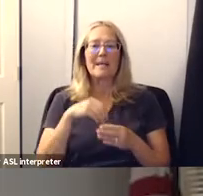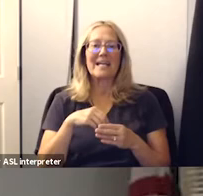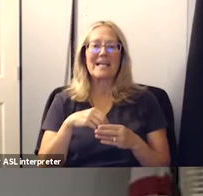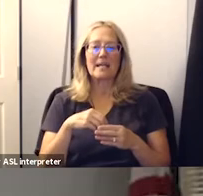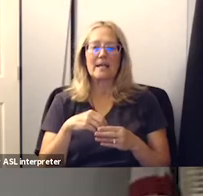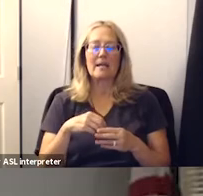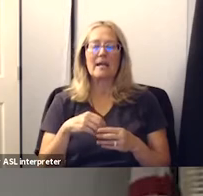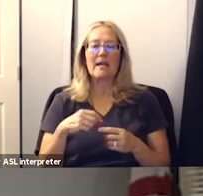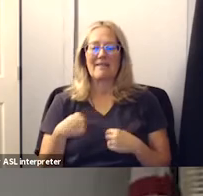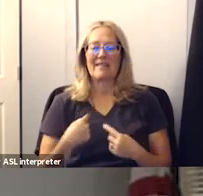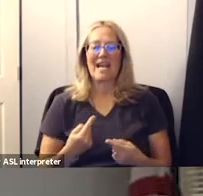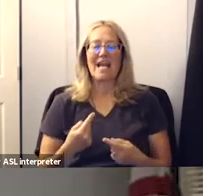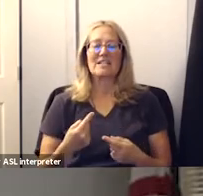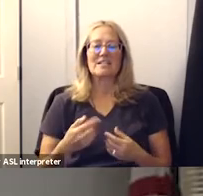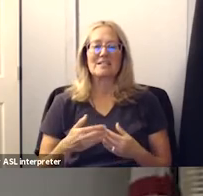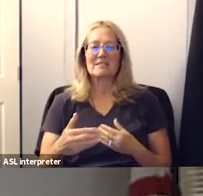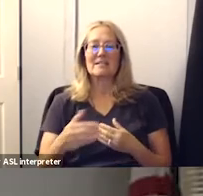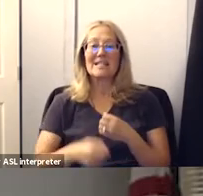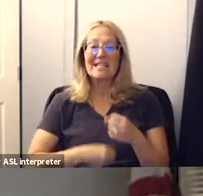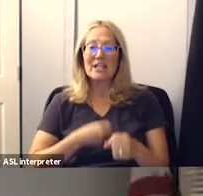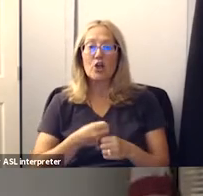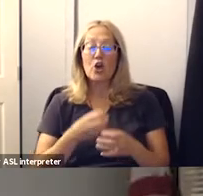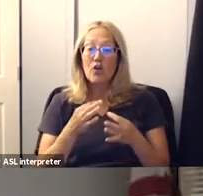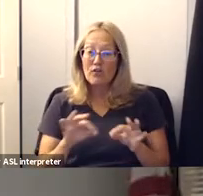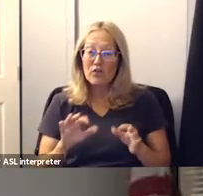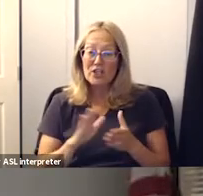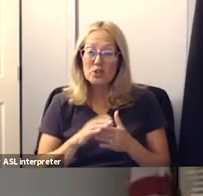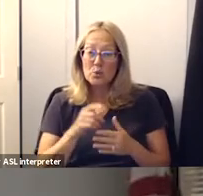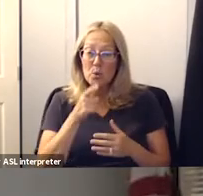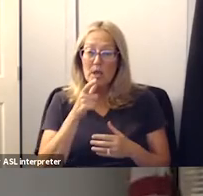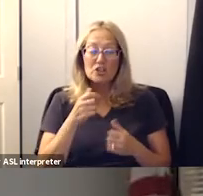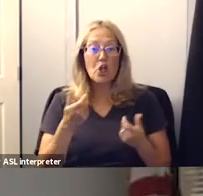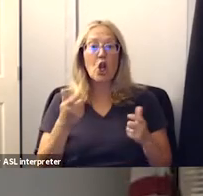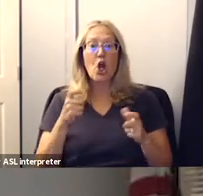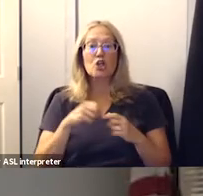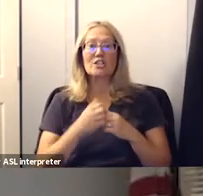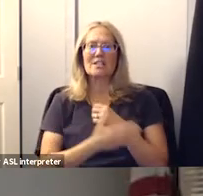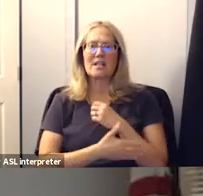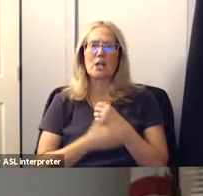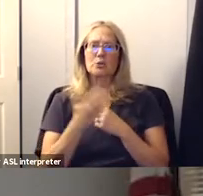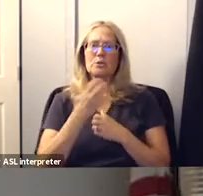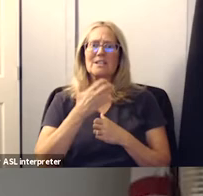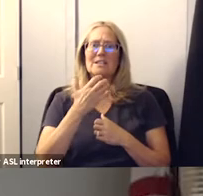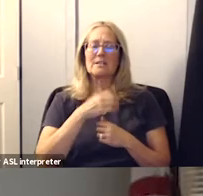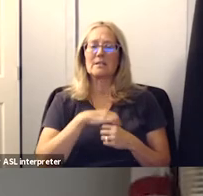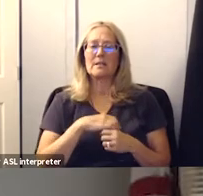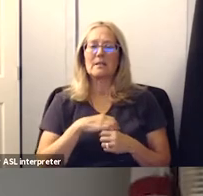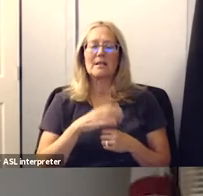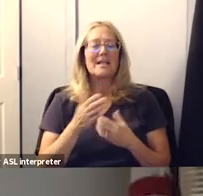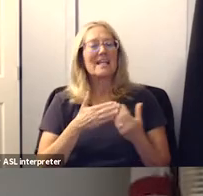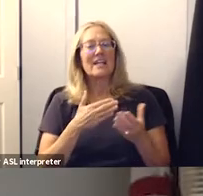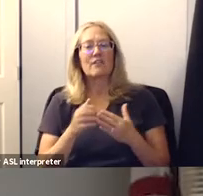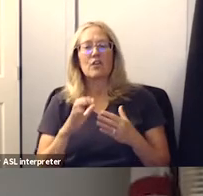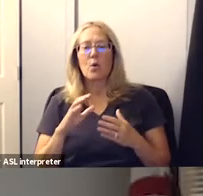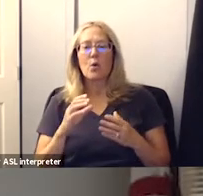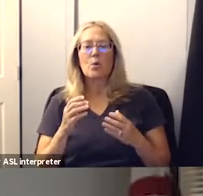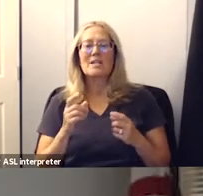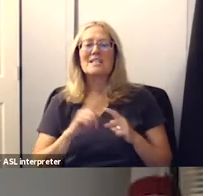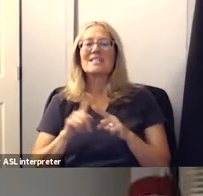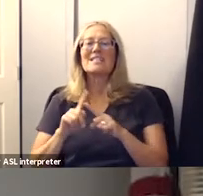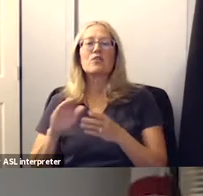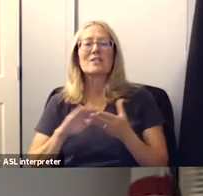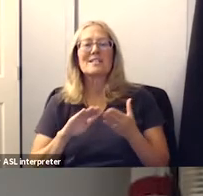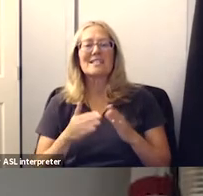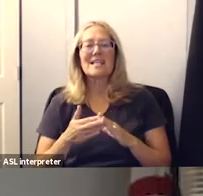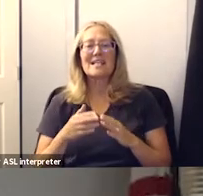year this is the largest free school lunch program in the country and although there are numerous cities that